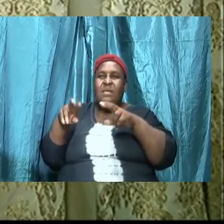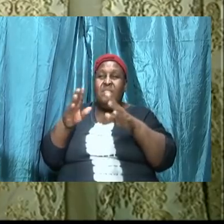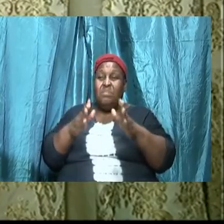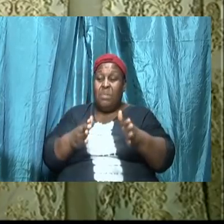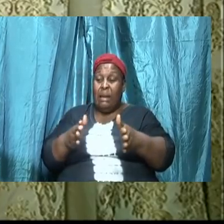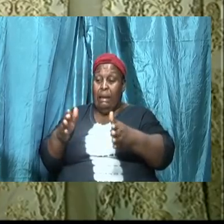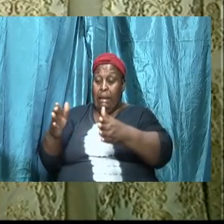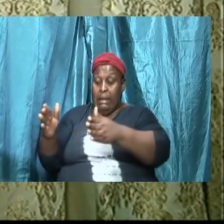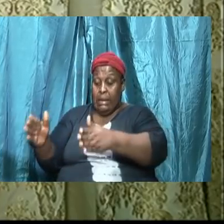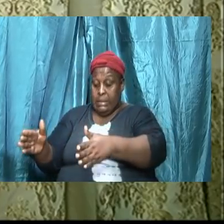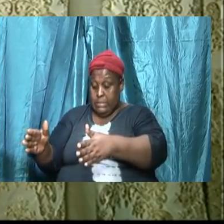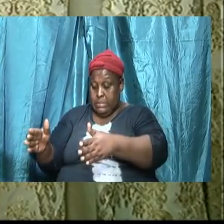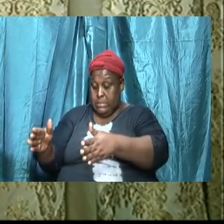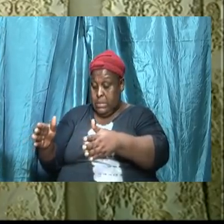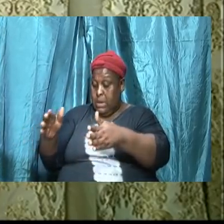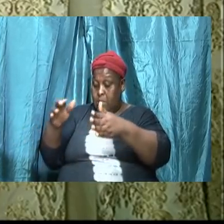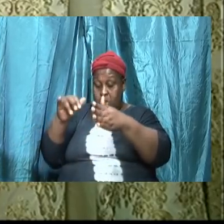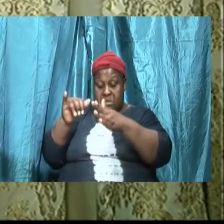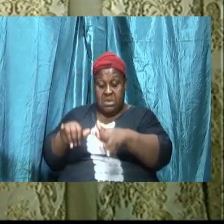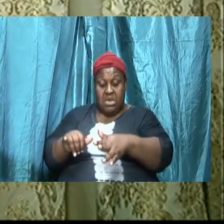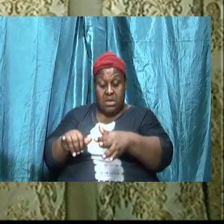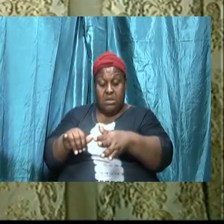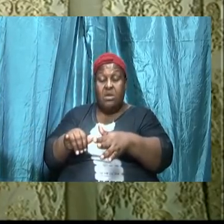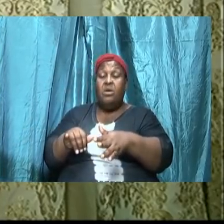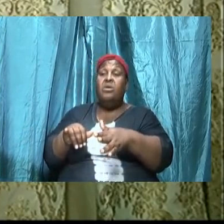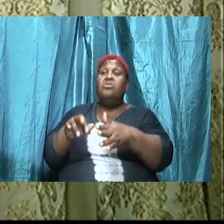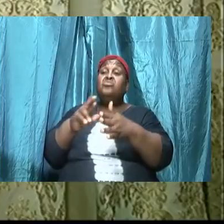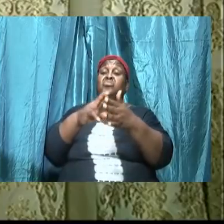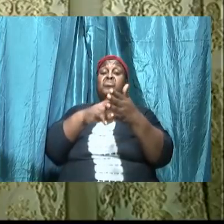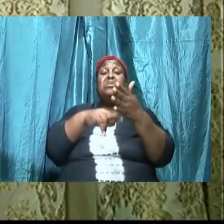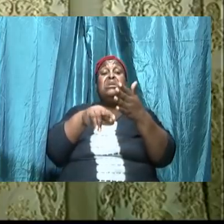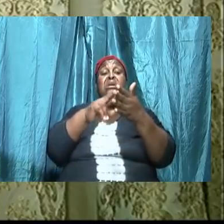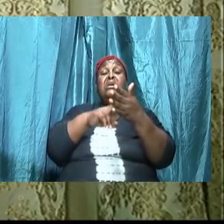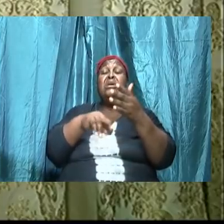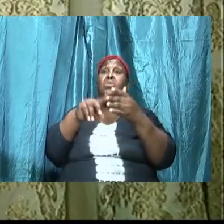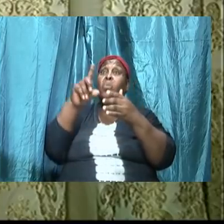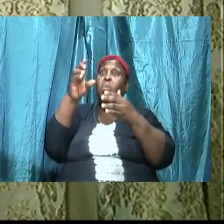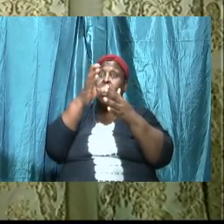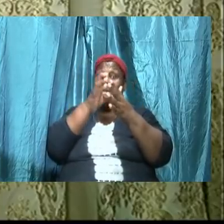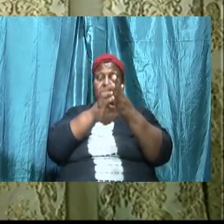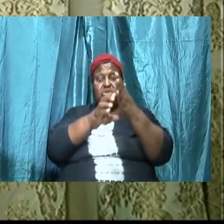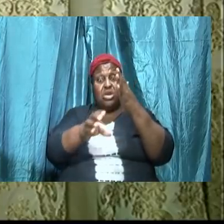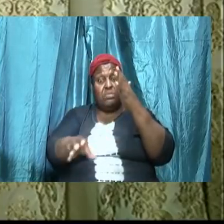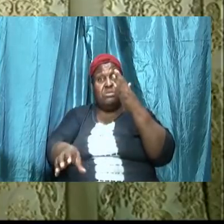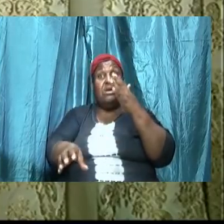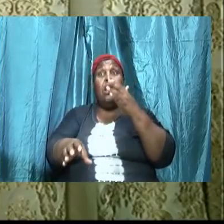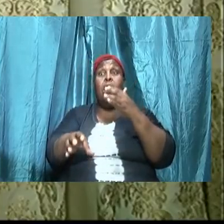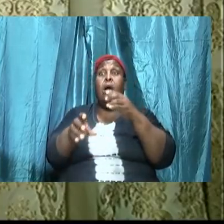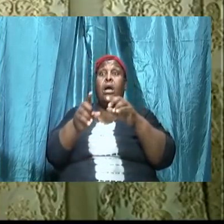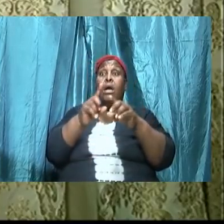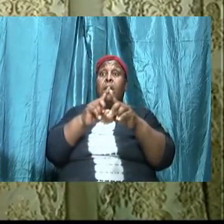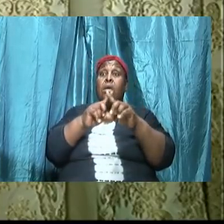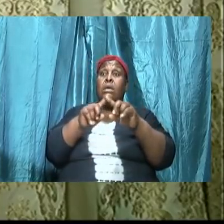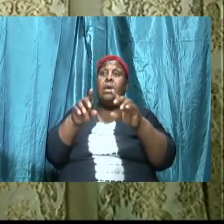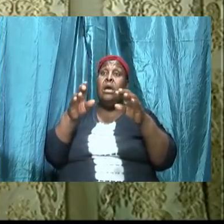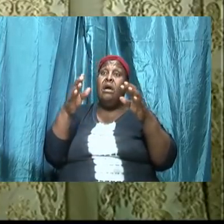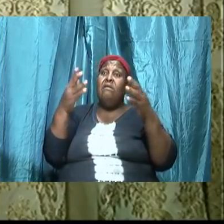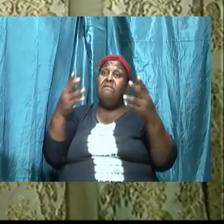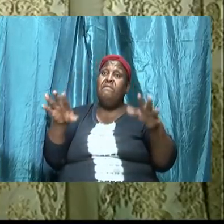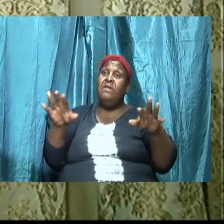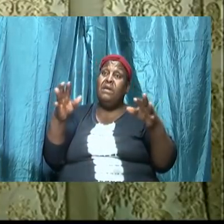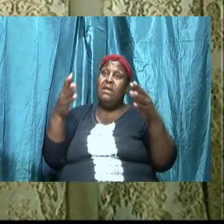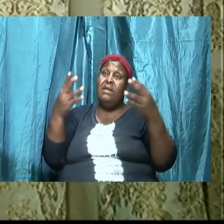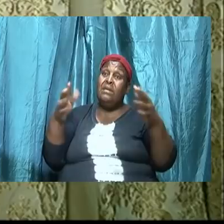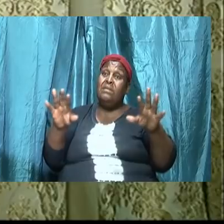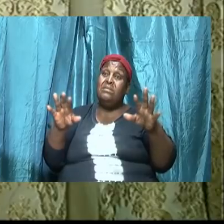everything and yet to read one chapter we can't go three